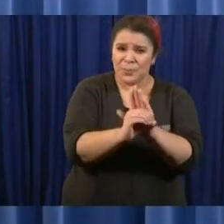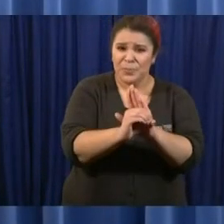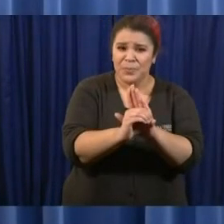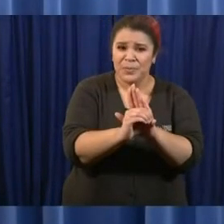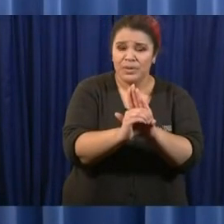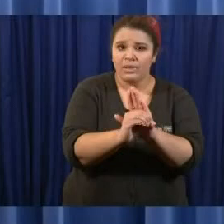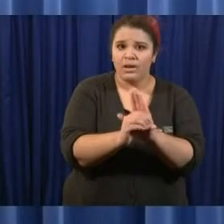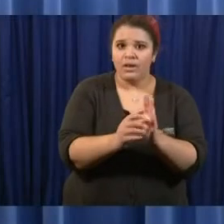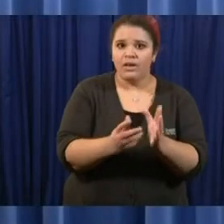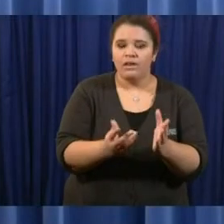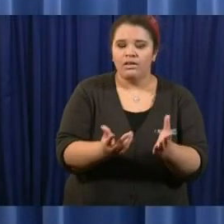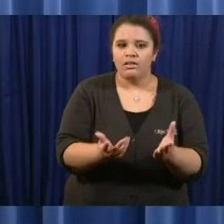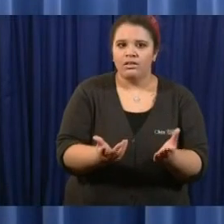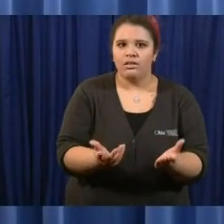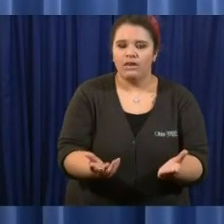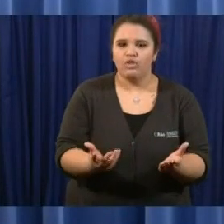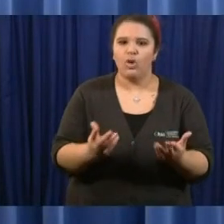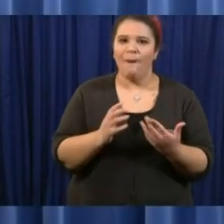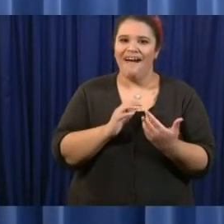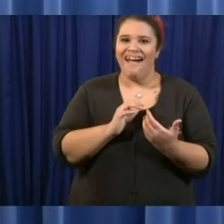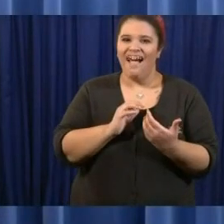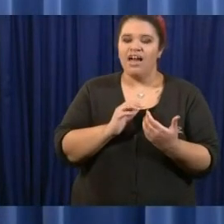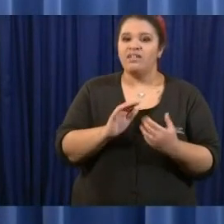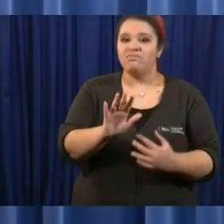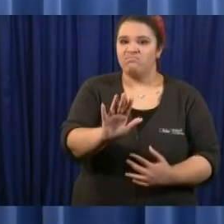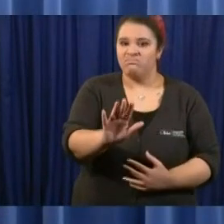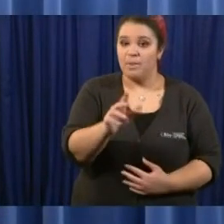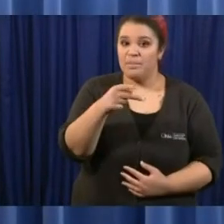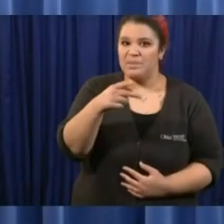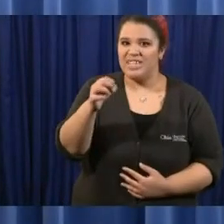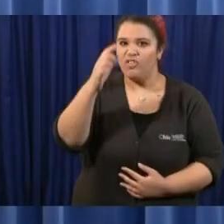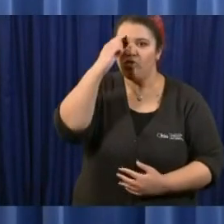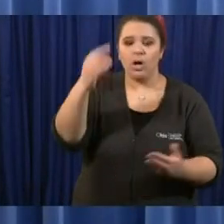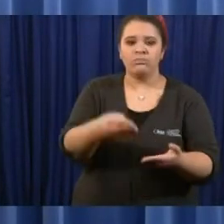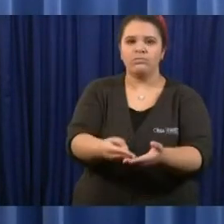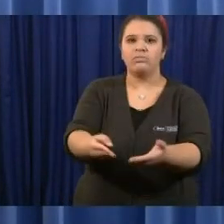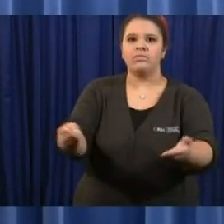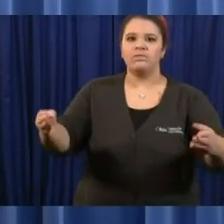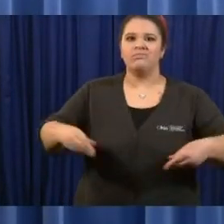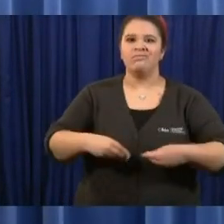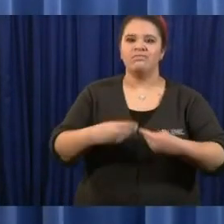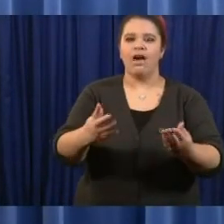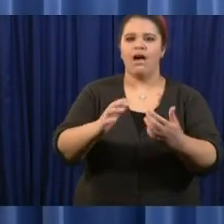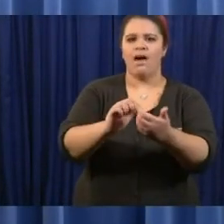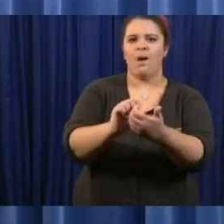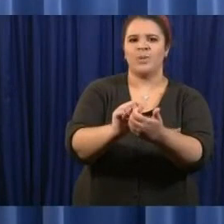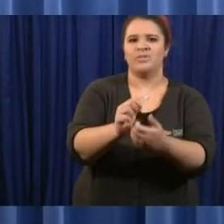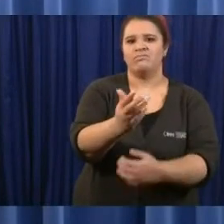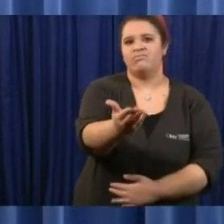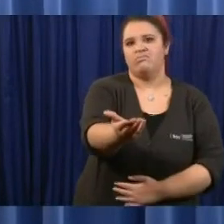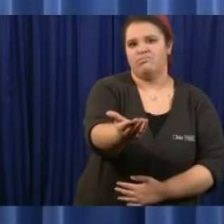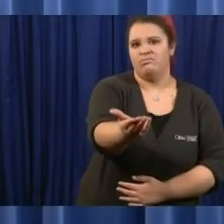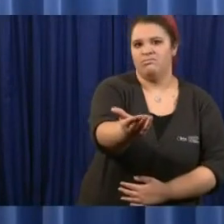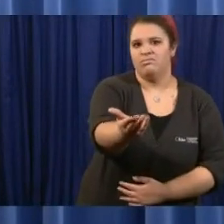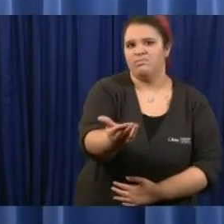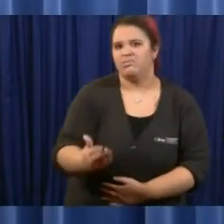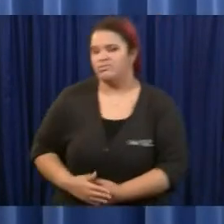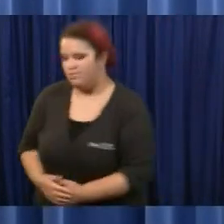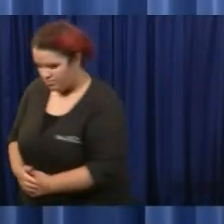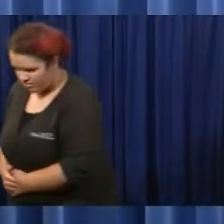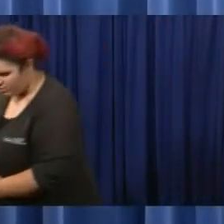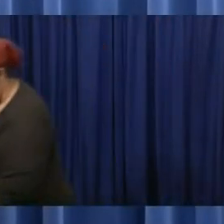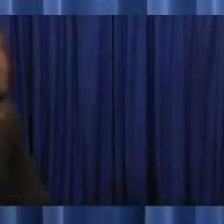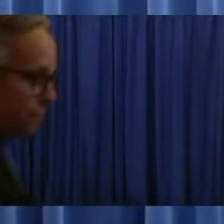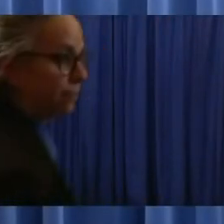general public well randy anybody works in a medical